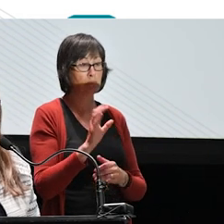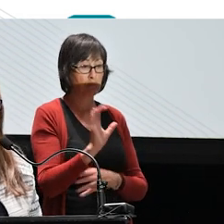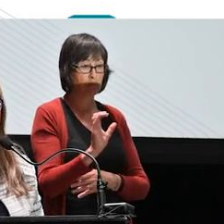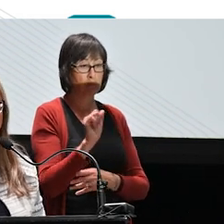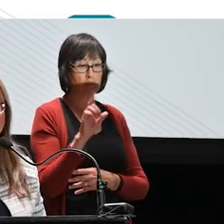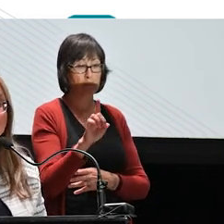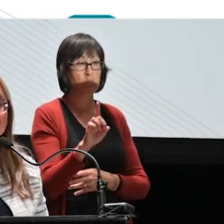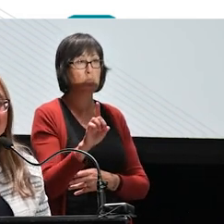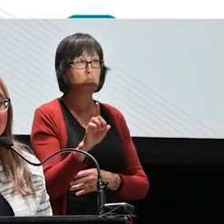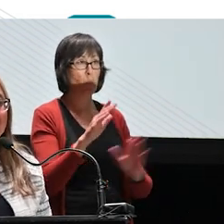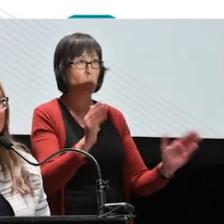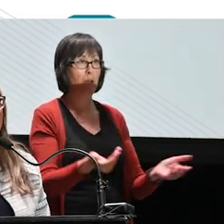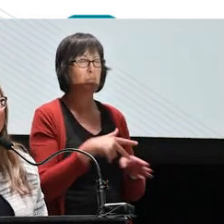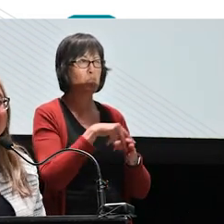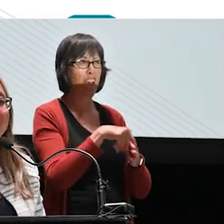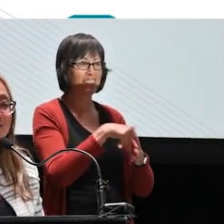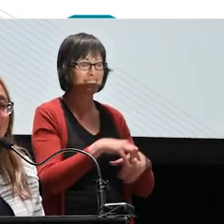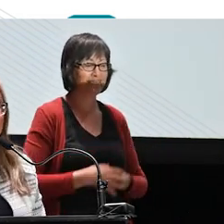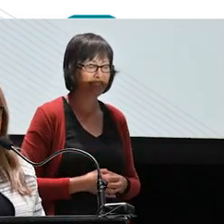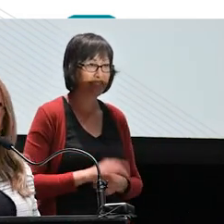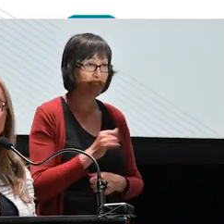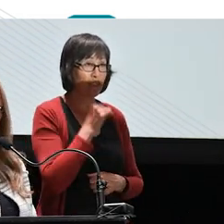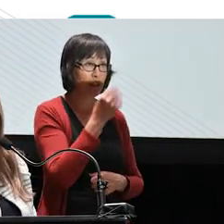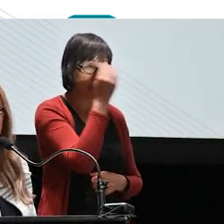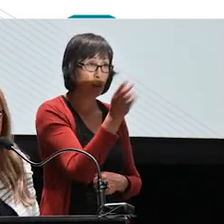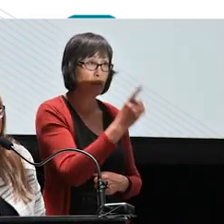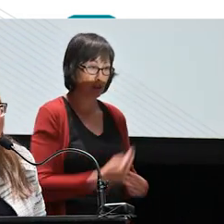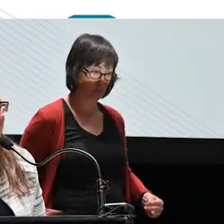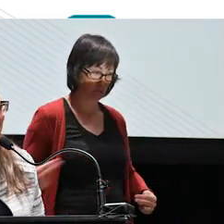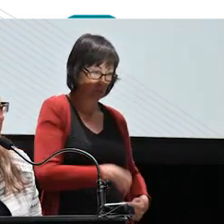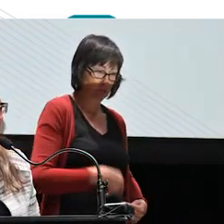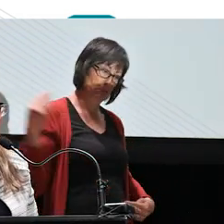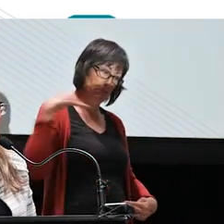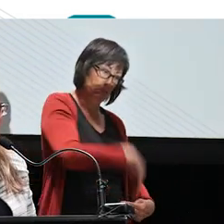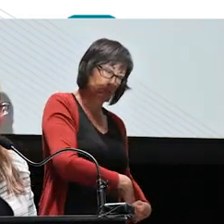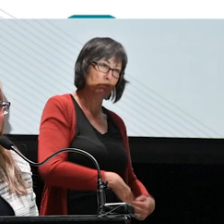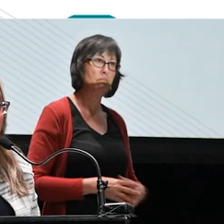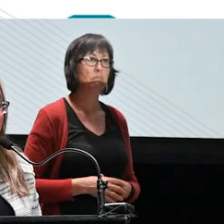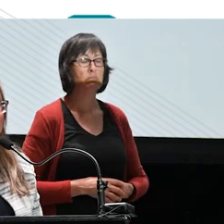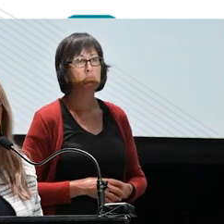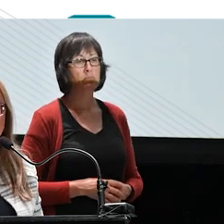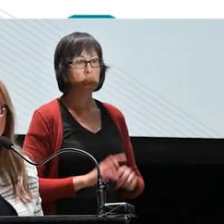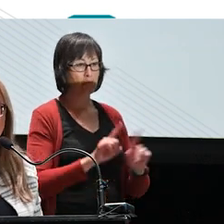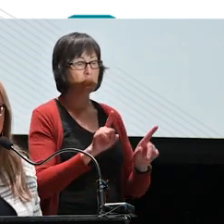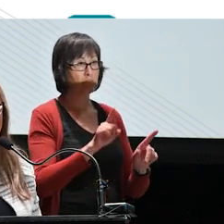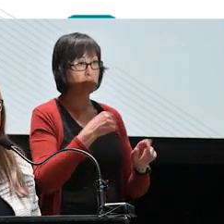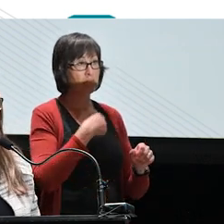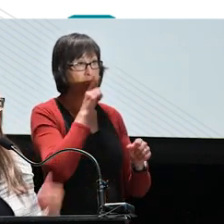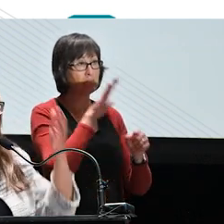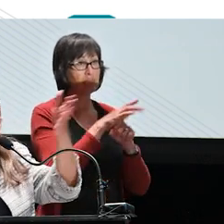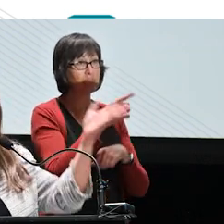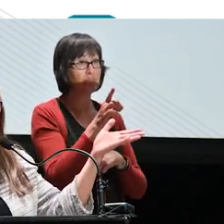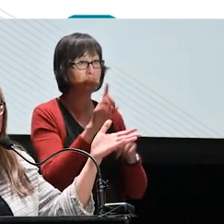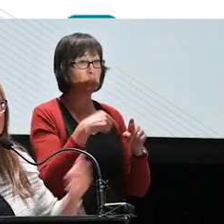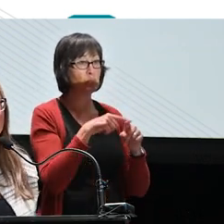welcome to this ride. Uh, if we didn't tell you before, strap in. Um, but I, I can assure you that